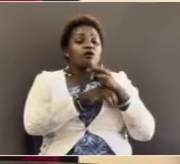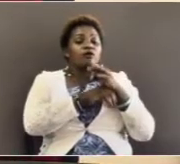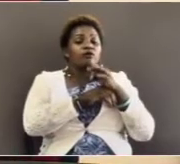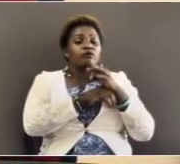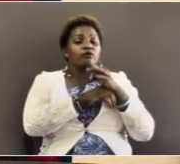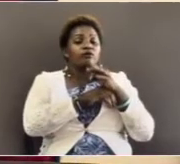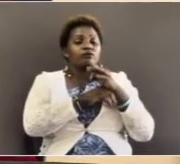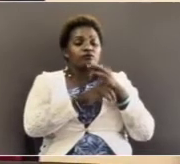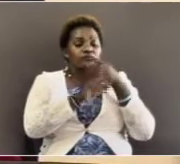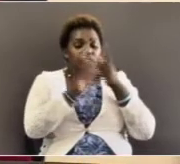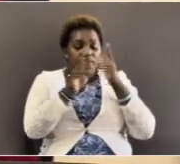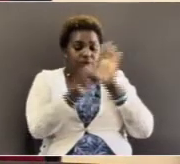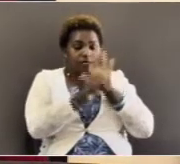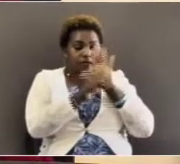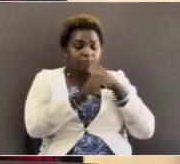downs.